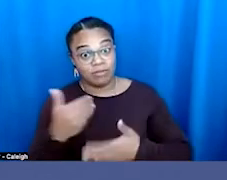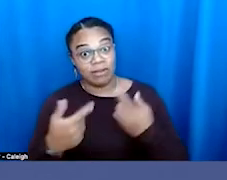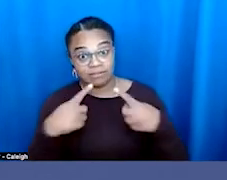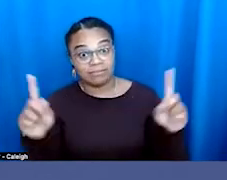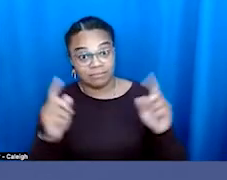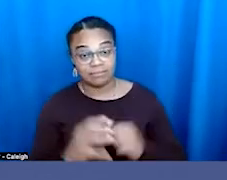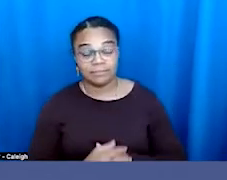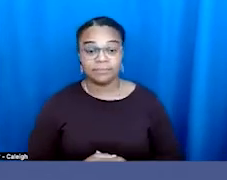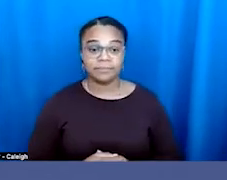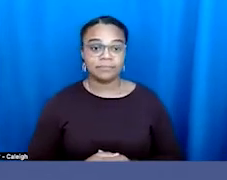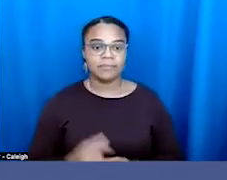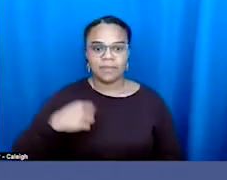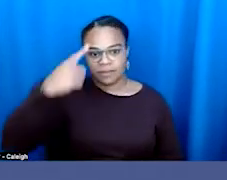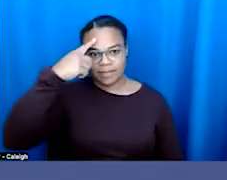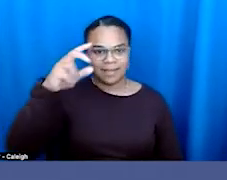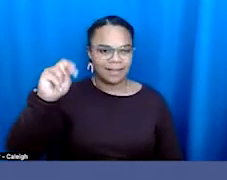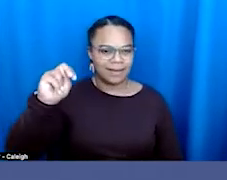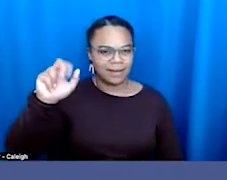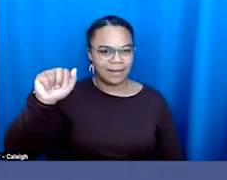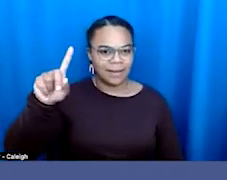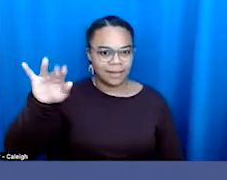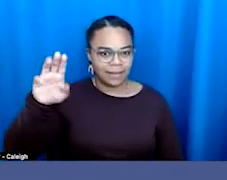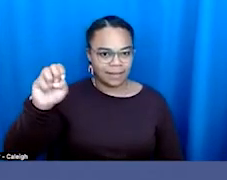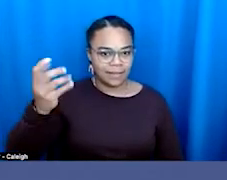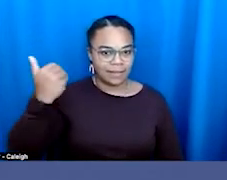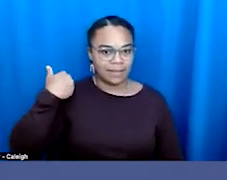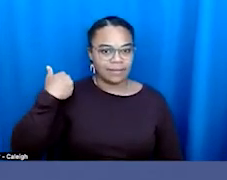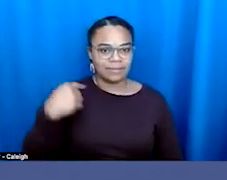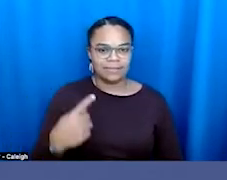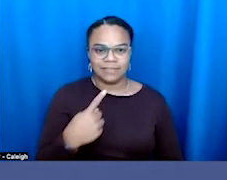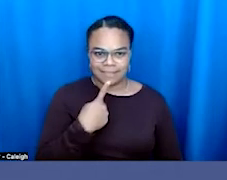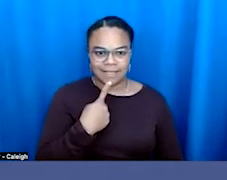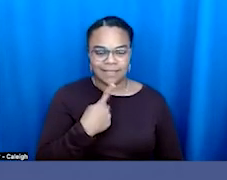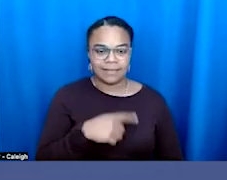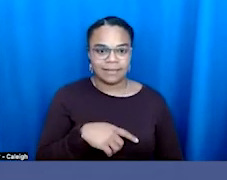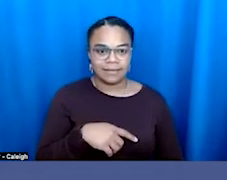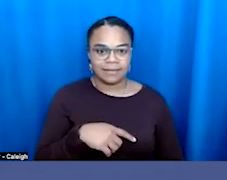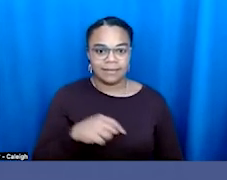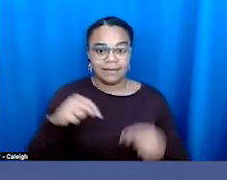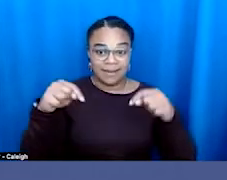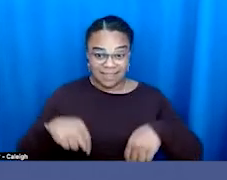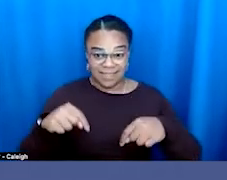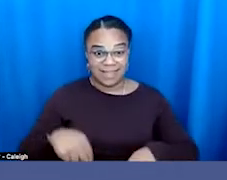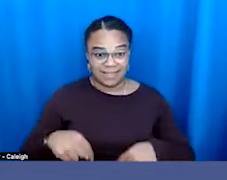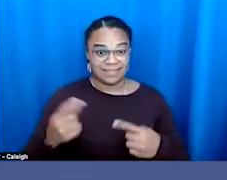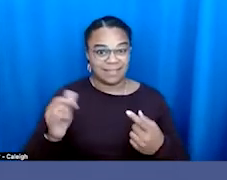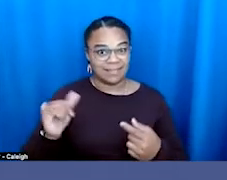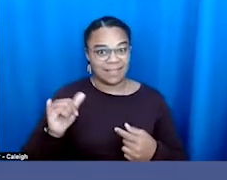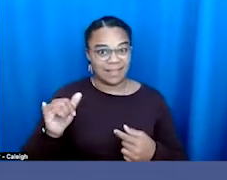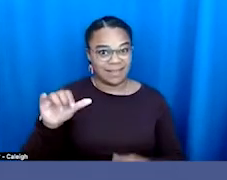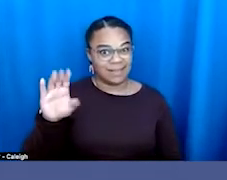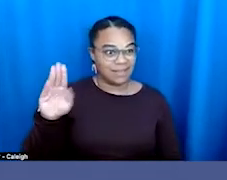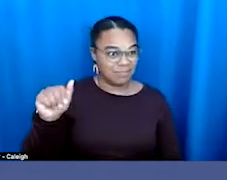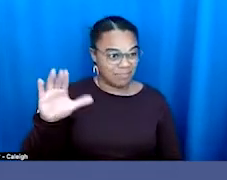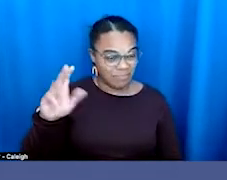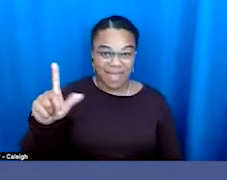was Nadine in the beginning who said, right, this is a backlash, right? This is